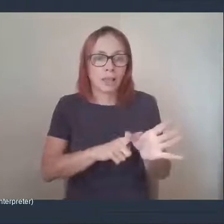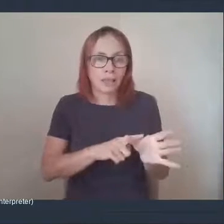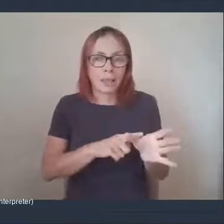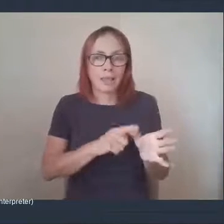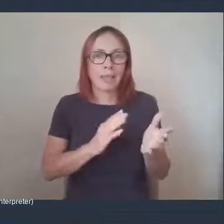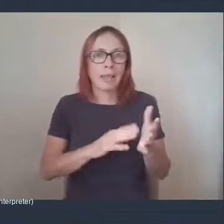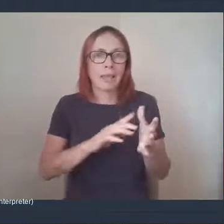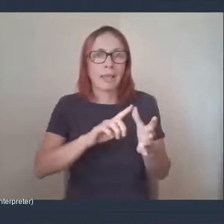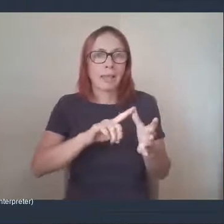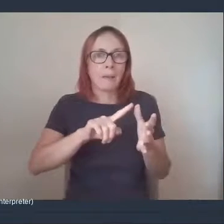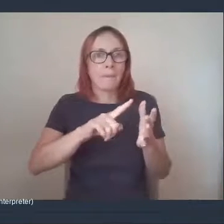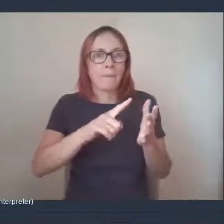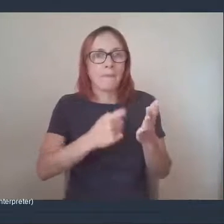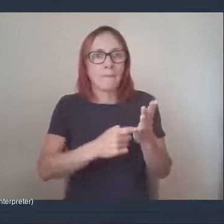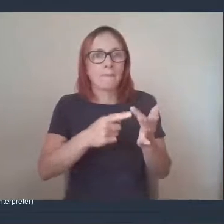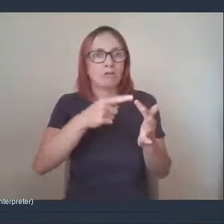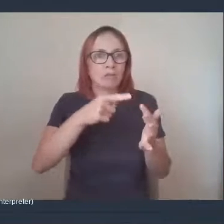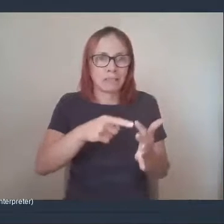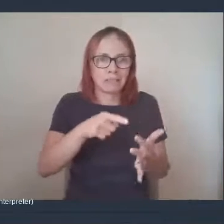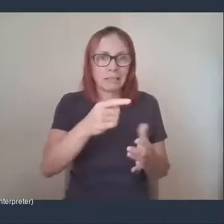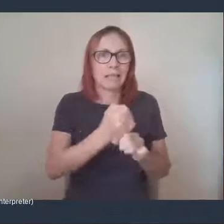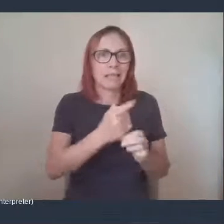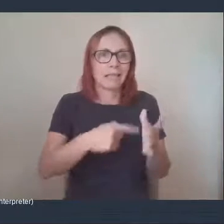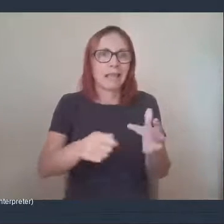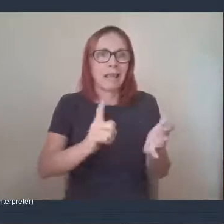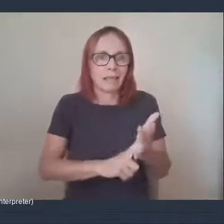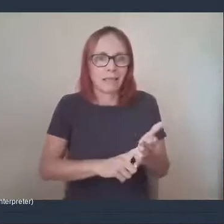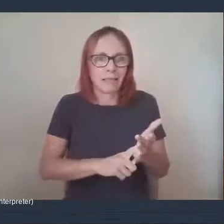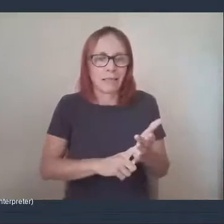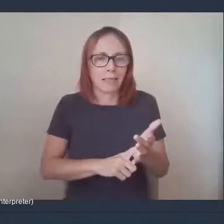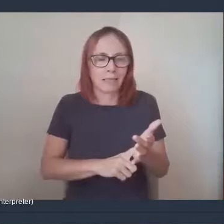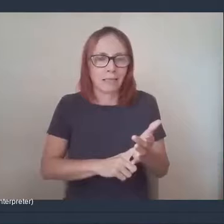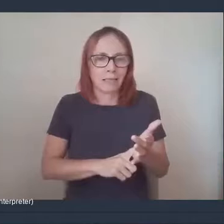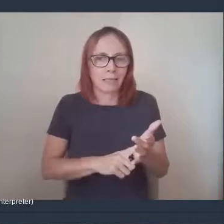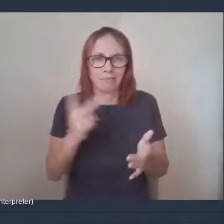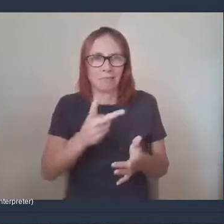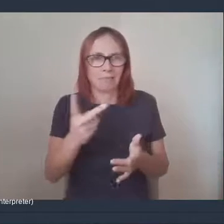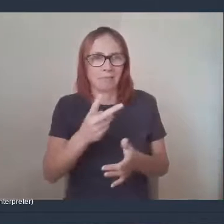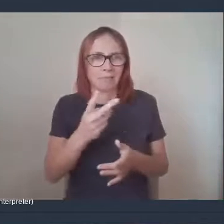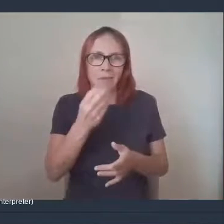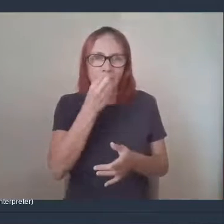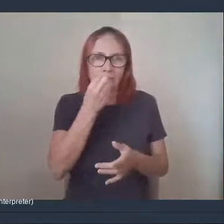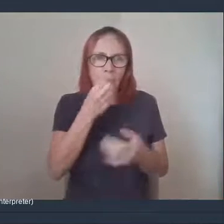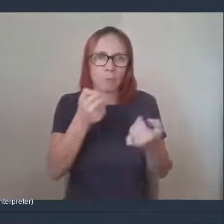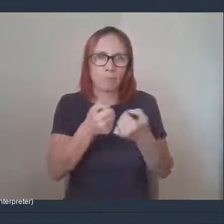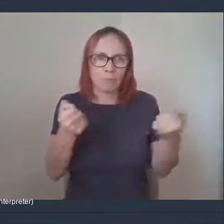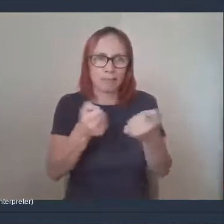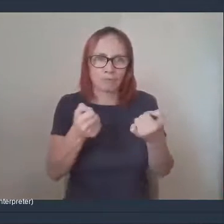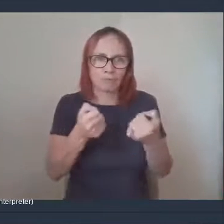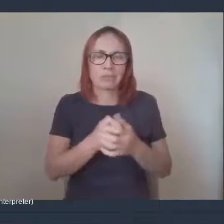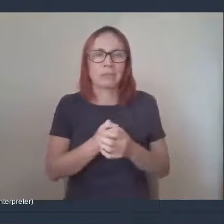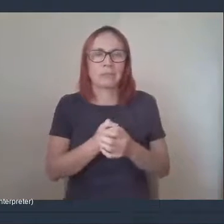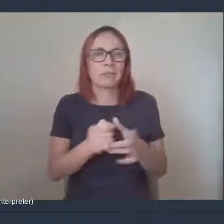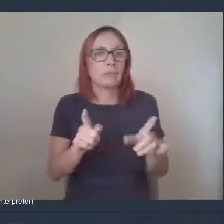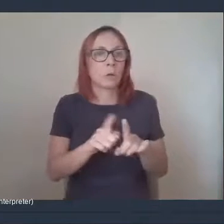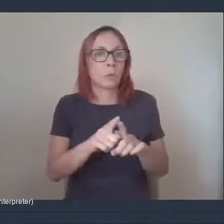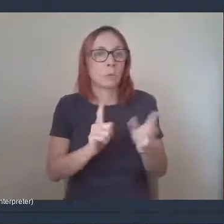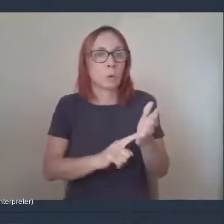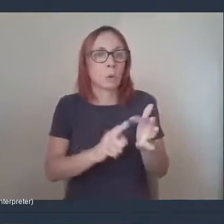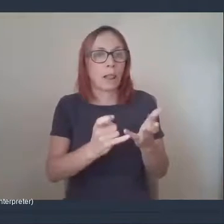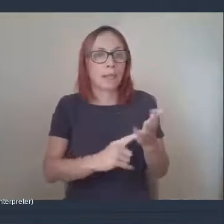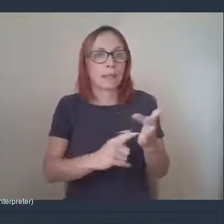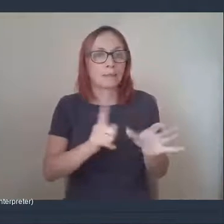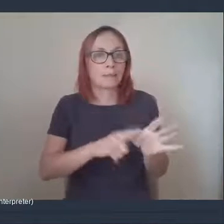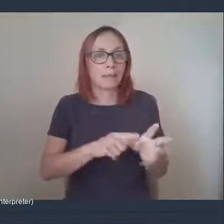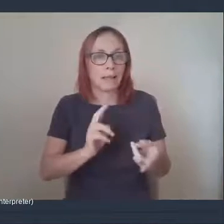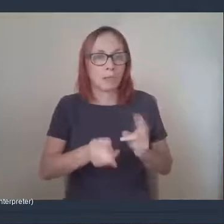I'd like to thank Gail from Lesley Community Pantry. I'd also like to thank Lesley for interpreting today.